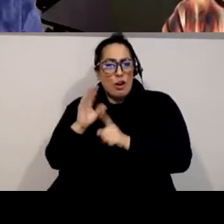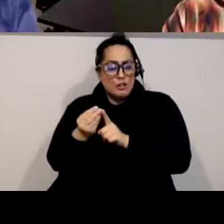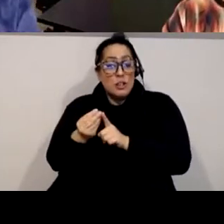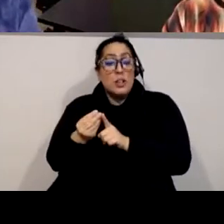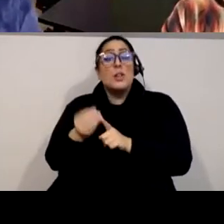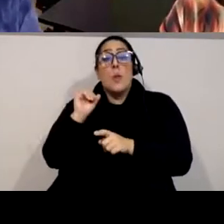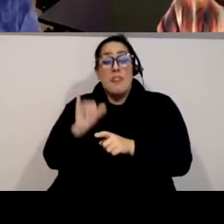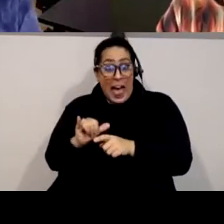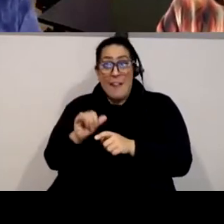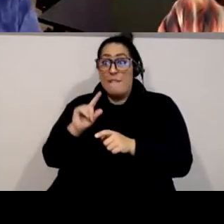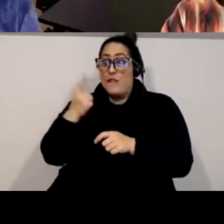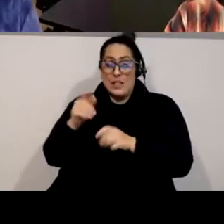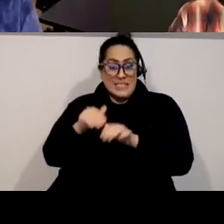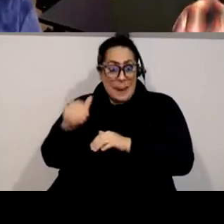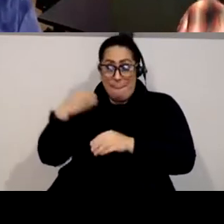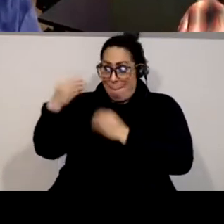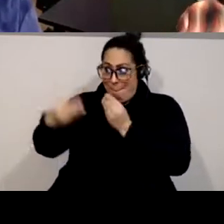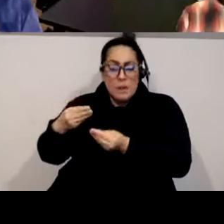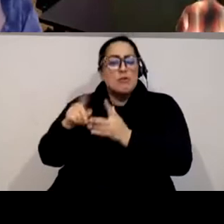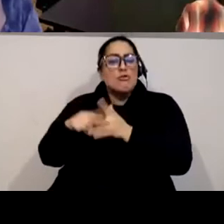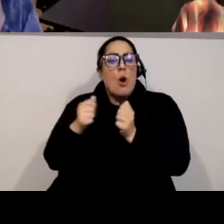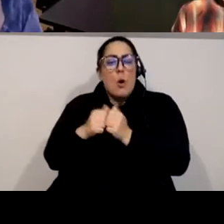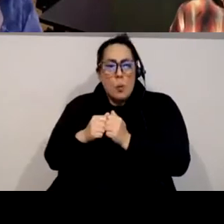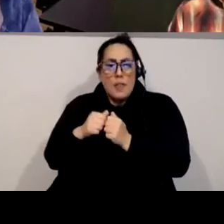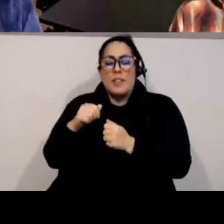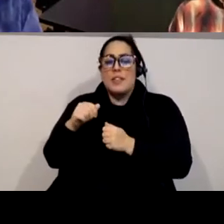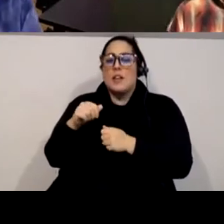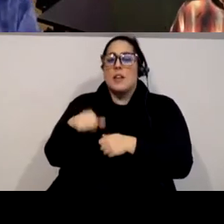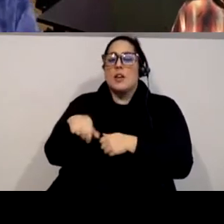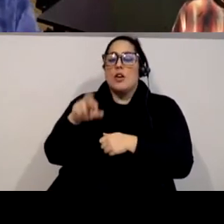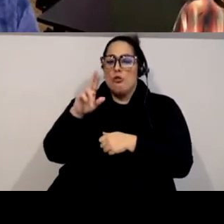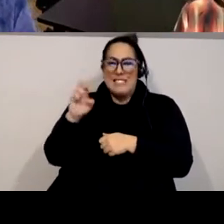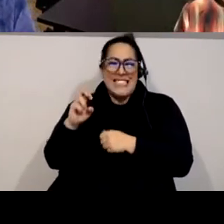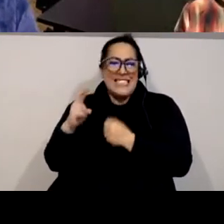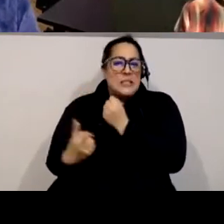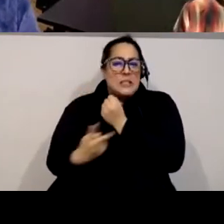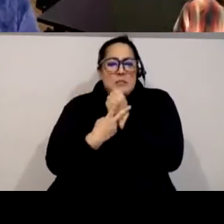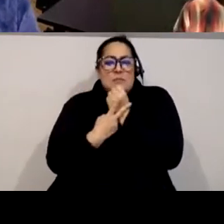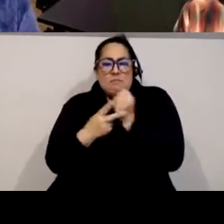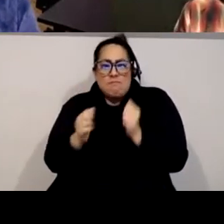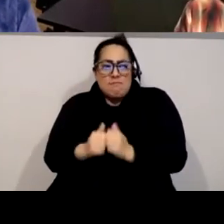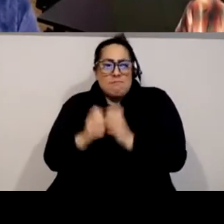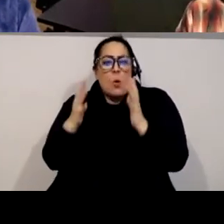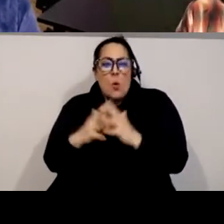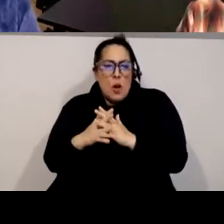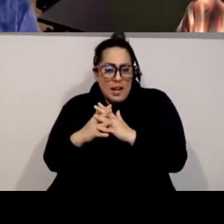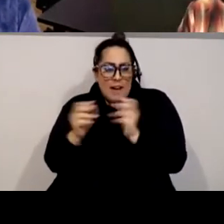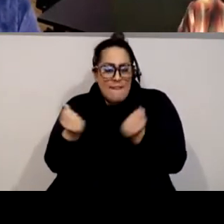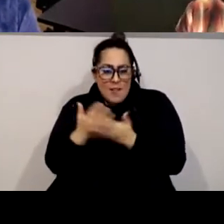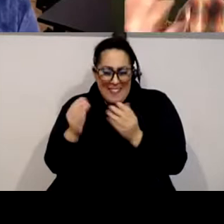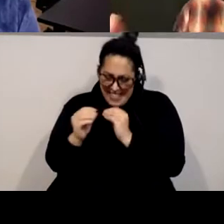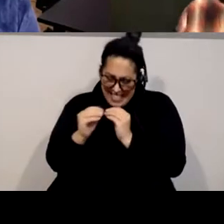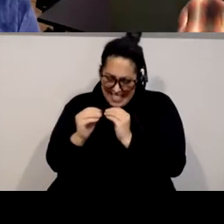i was we were giving a workshop and we were approached uh afterwards by um a woman of color who uh